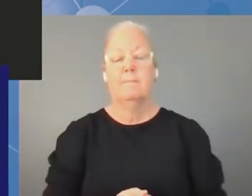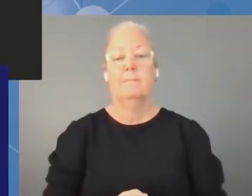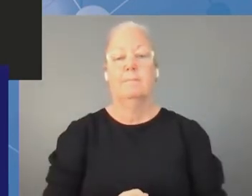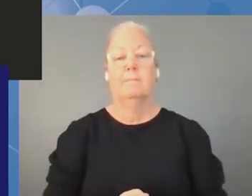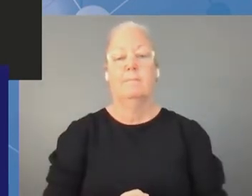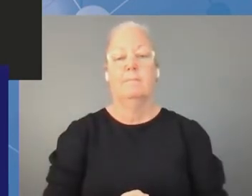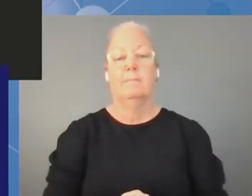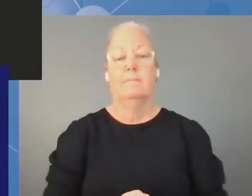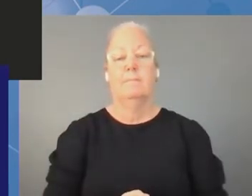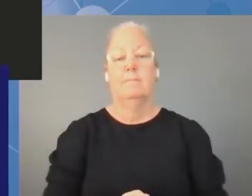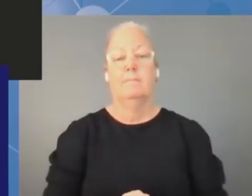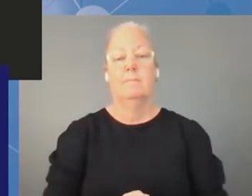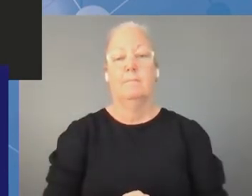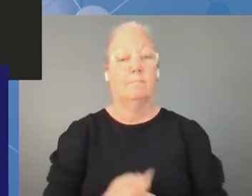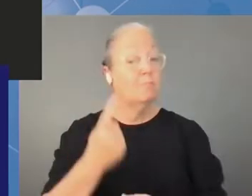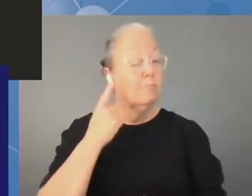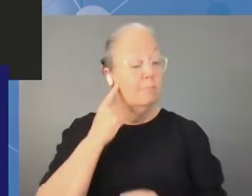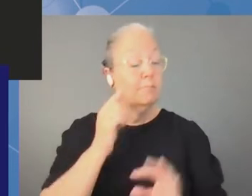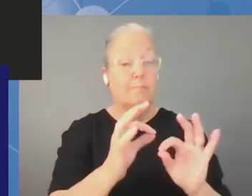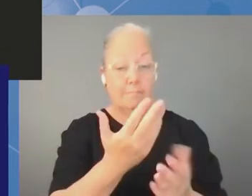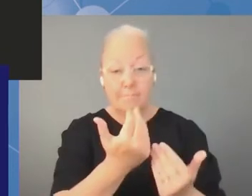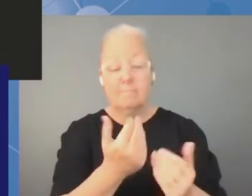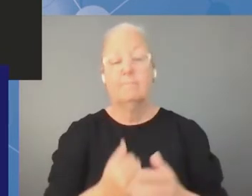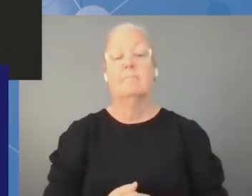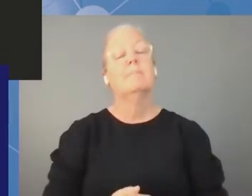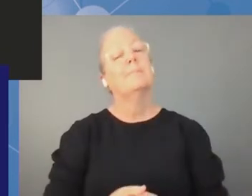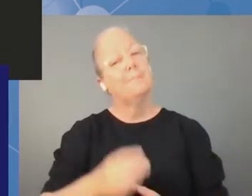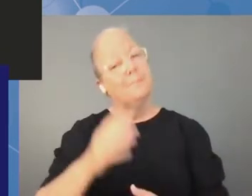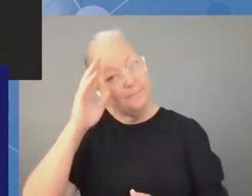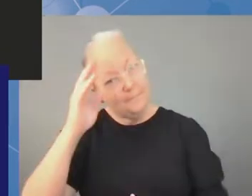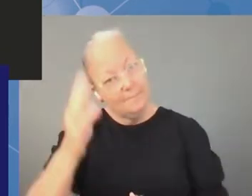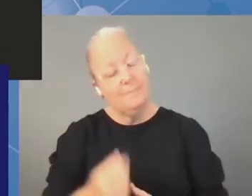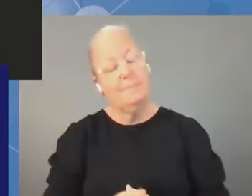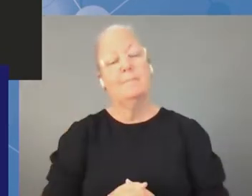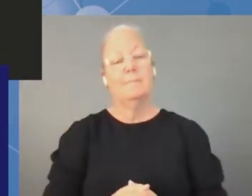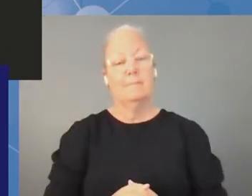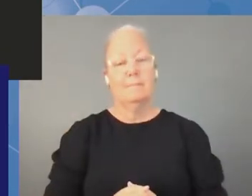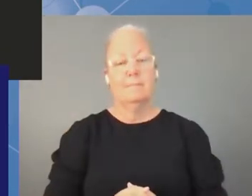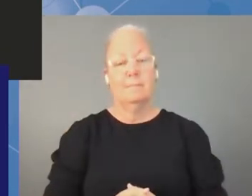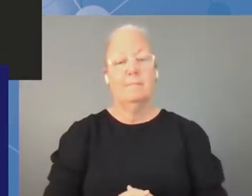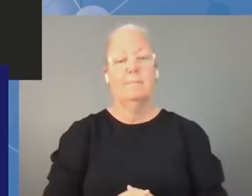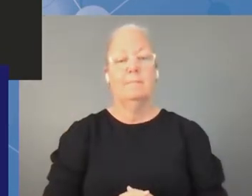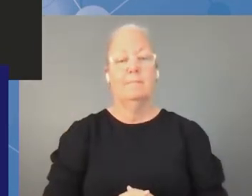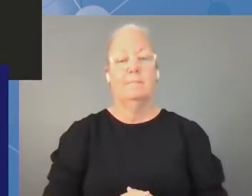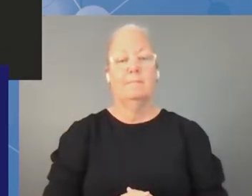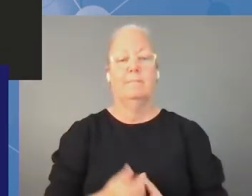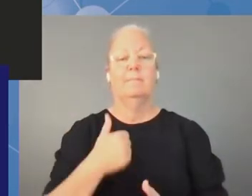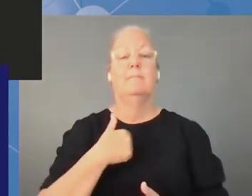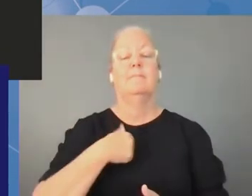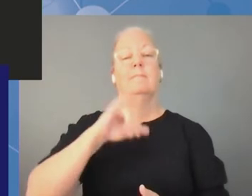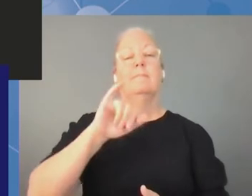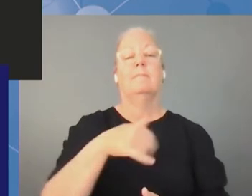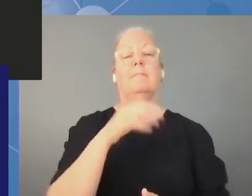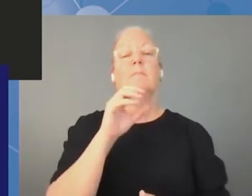yes we can hear you okay hello everyone and this is jorge cancio swiss government